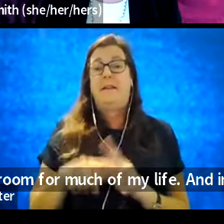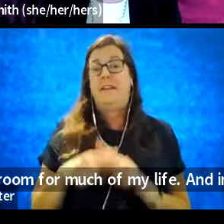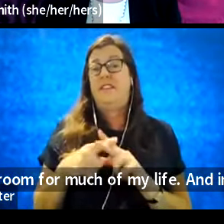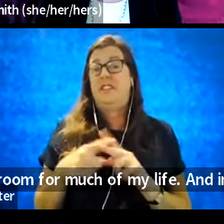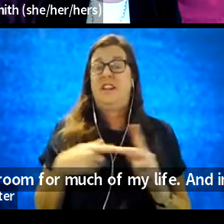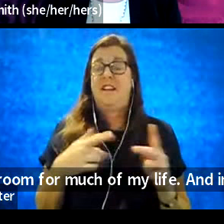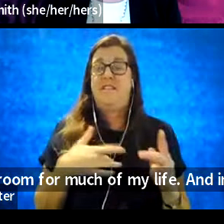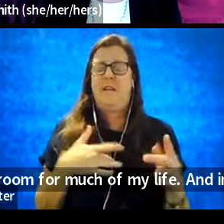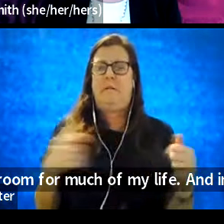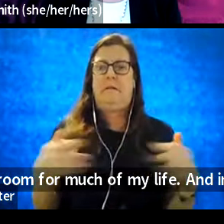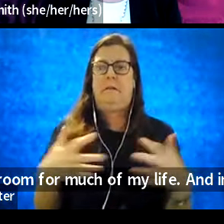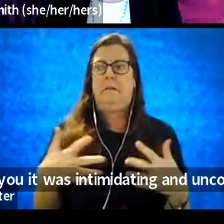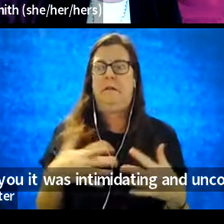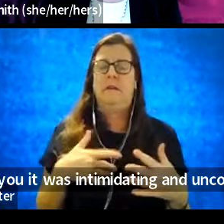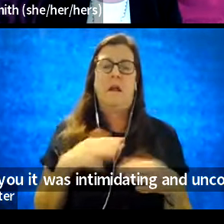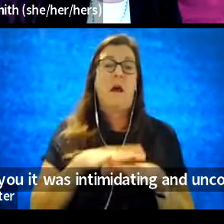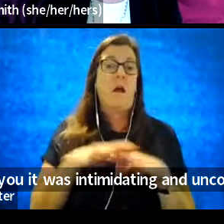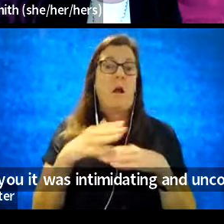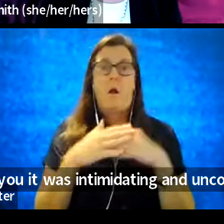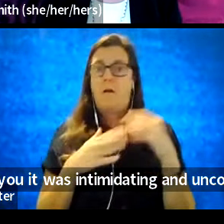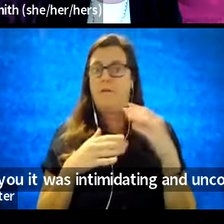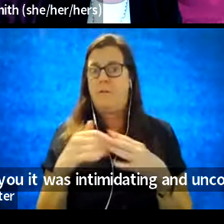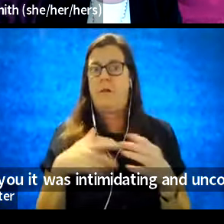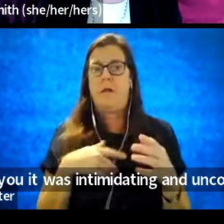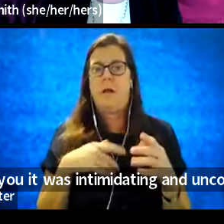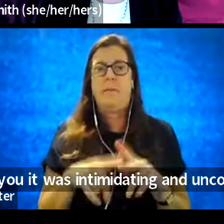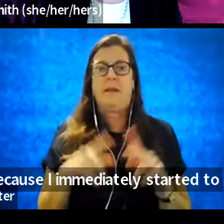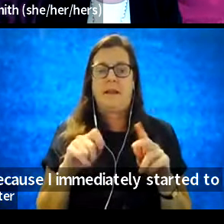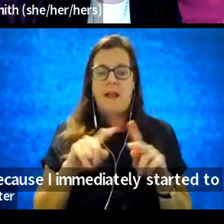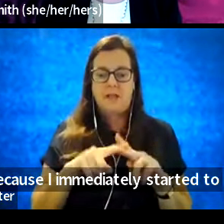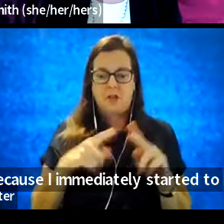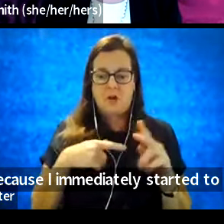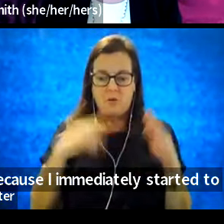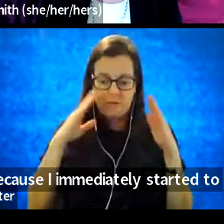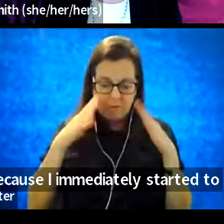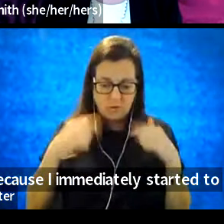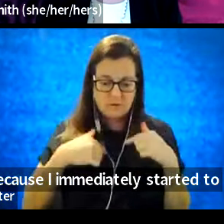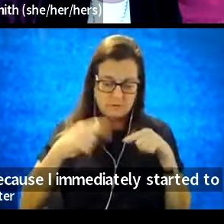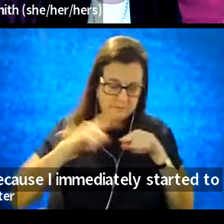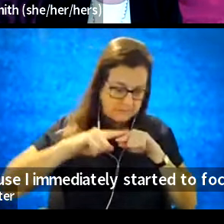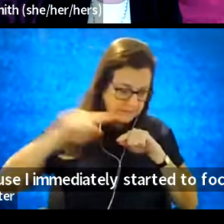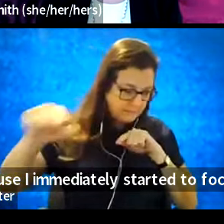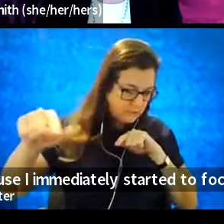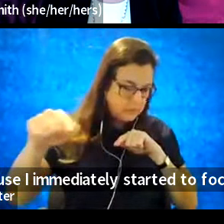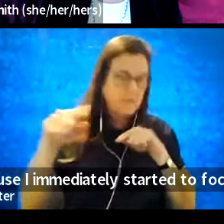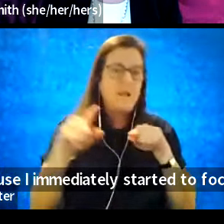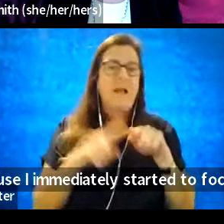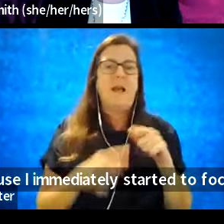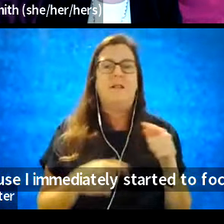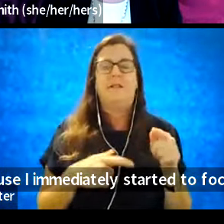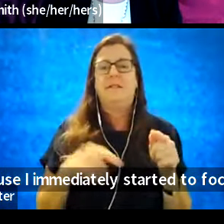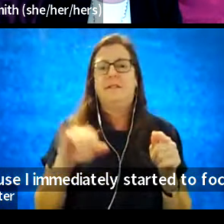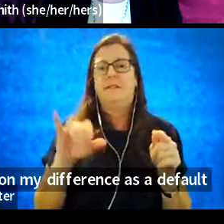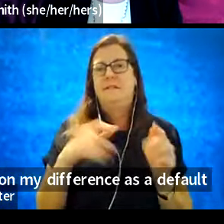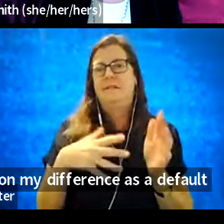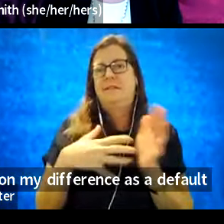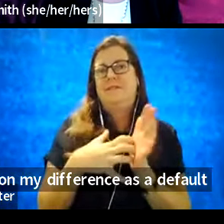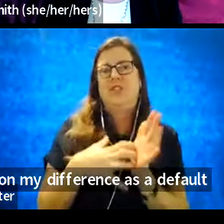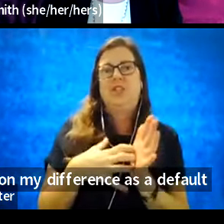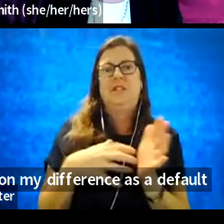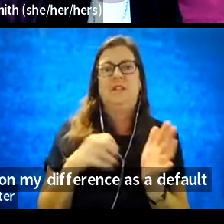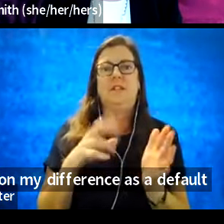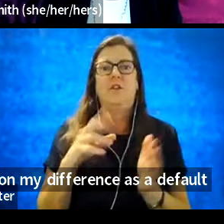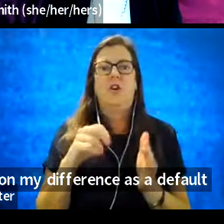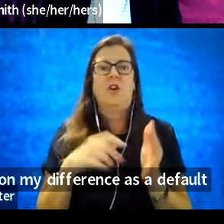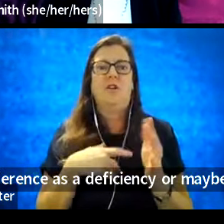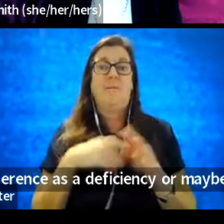uncomfortable because I immediately started to focus on my difference as a deficiency or maybe even a